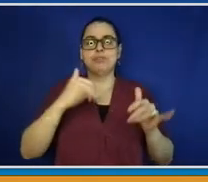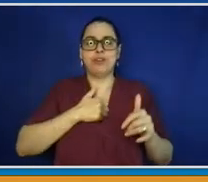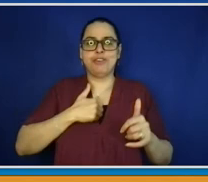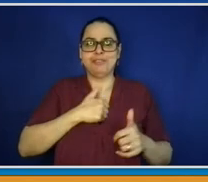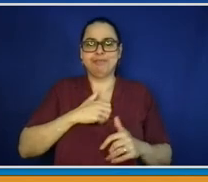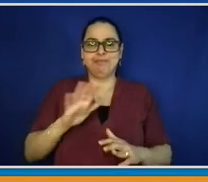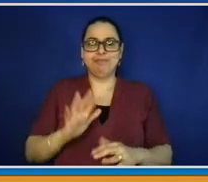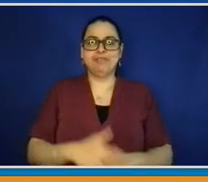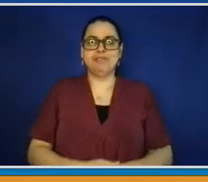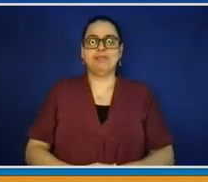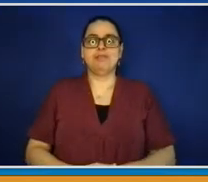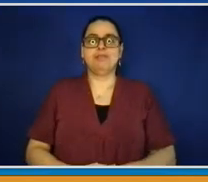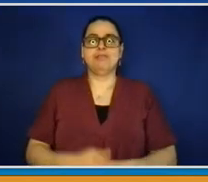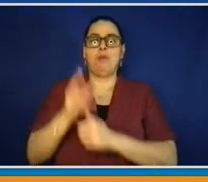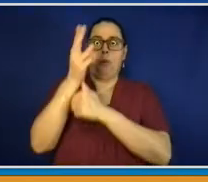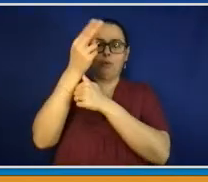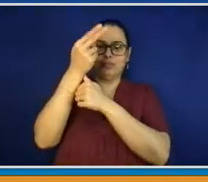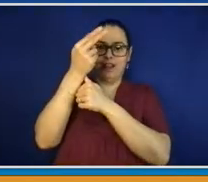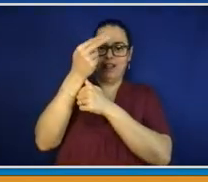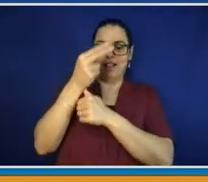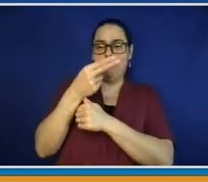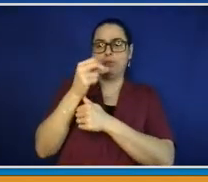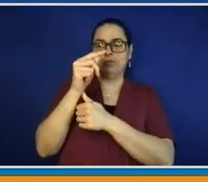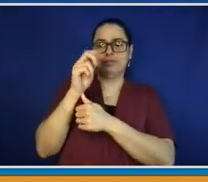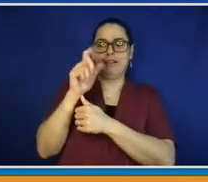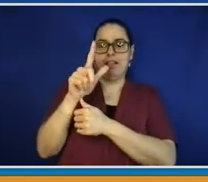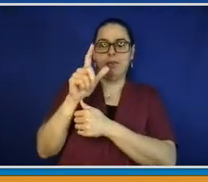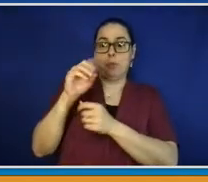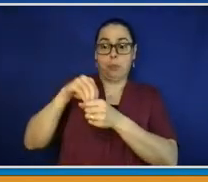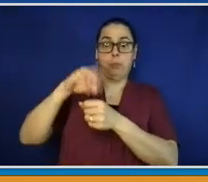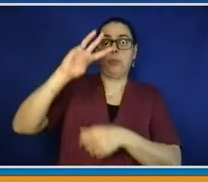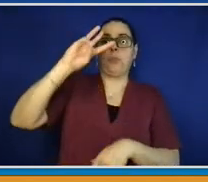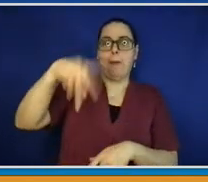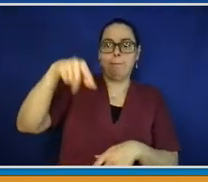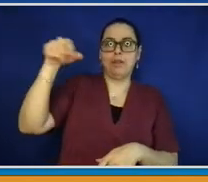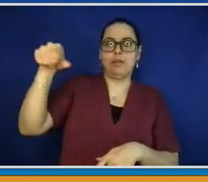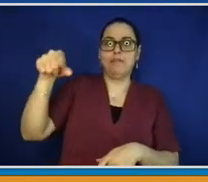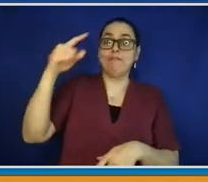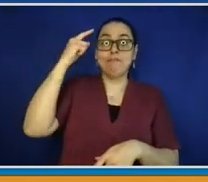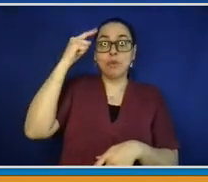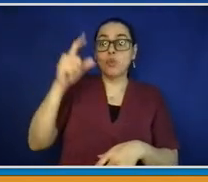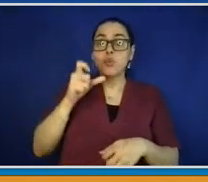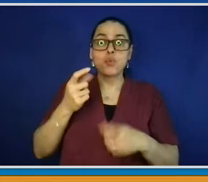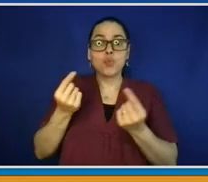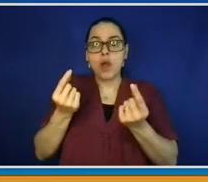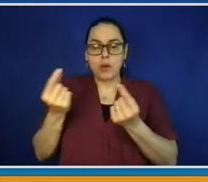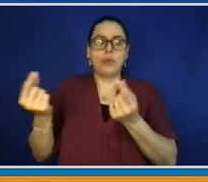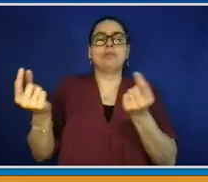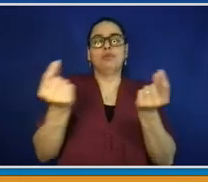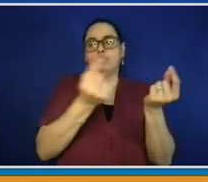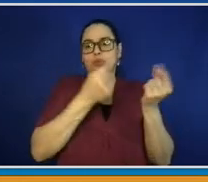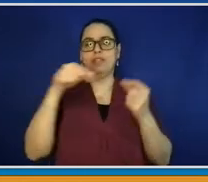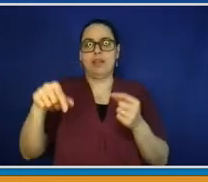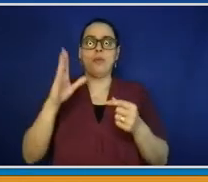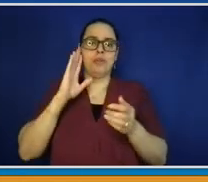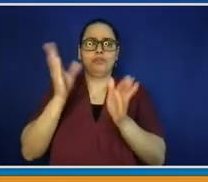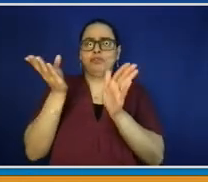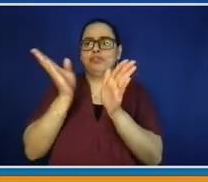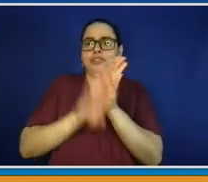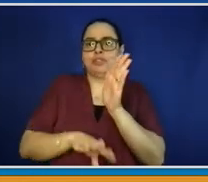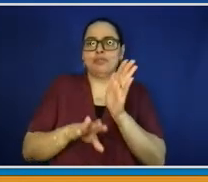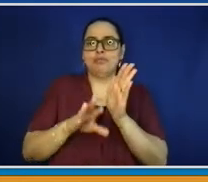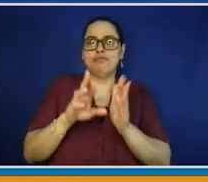linked to the Westchester County website to see those opportunities. You would choose a stay, an eat,